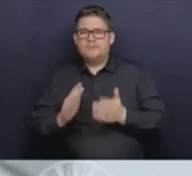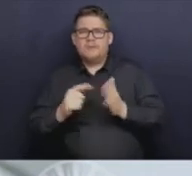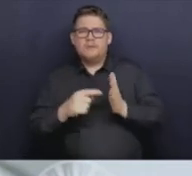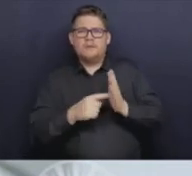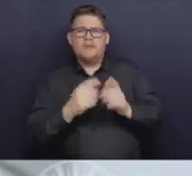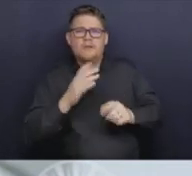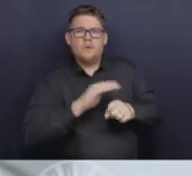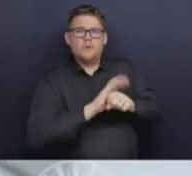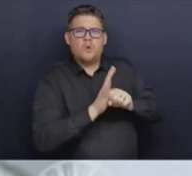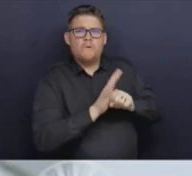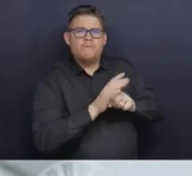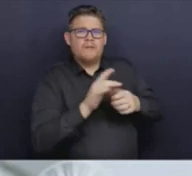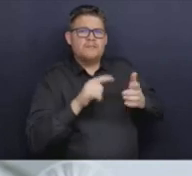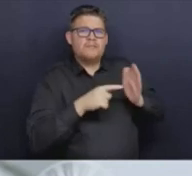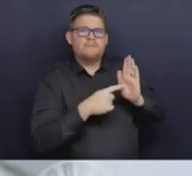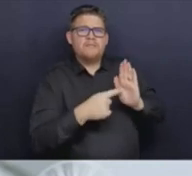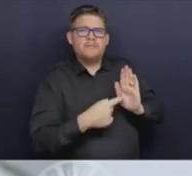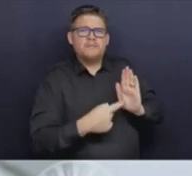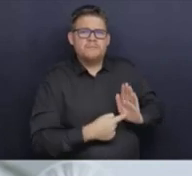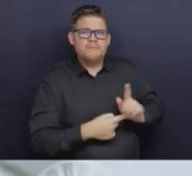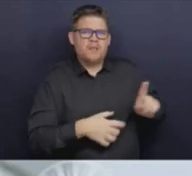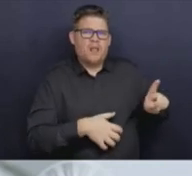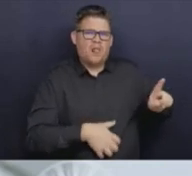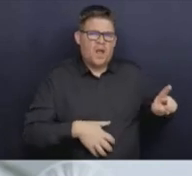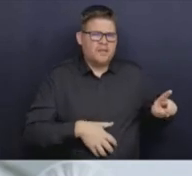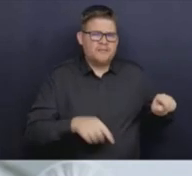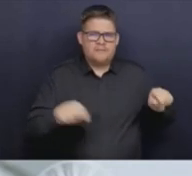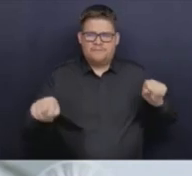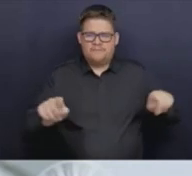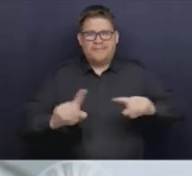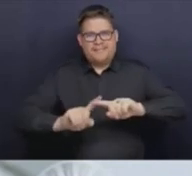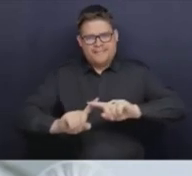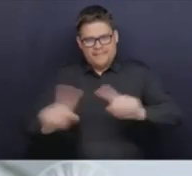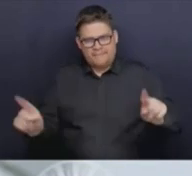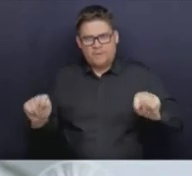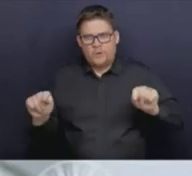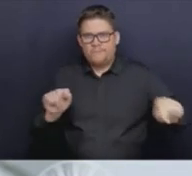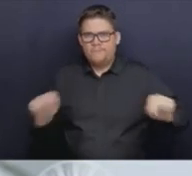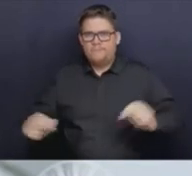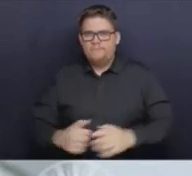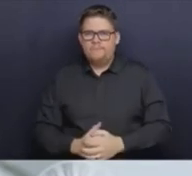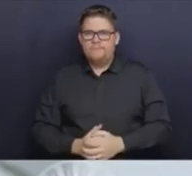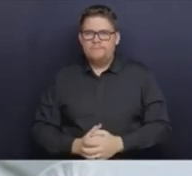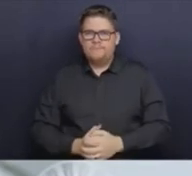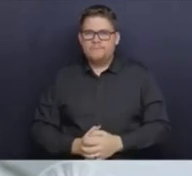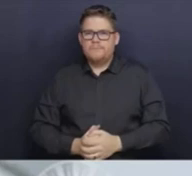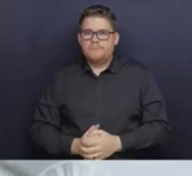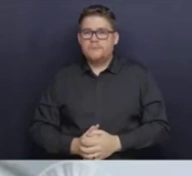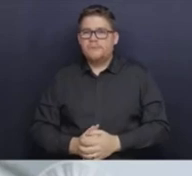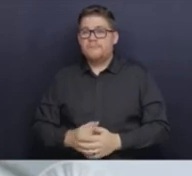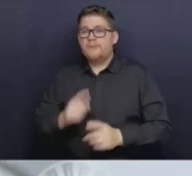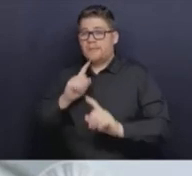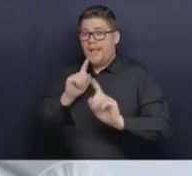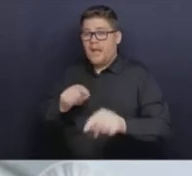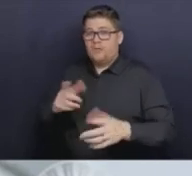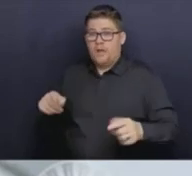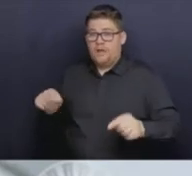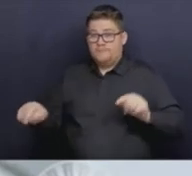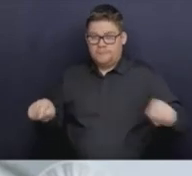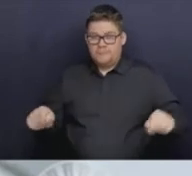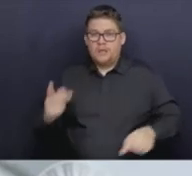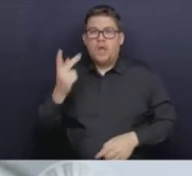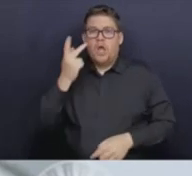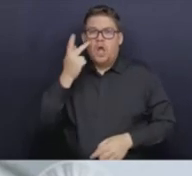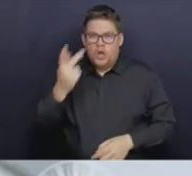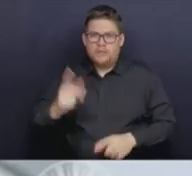symptoms that can present with SARS-CoV-2 as well. So the short answer is that they look different and they're tested